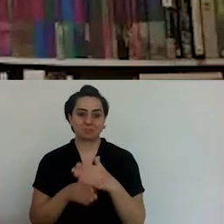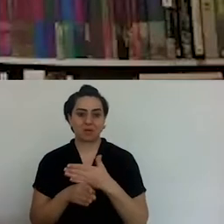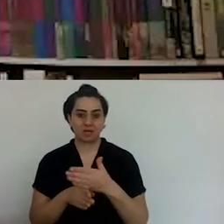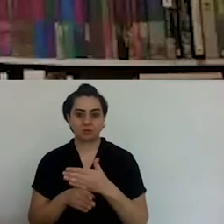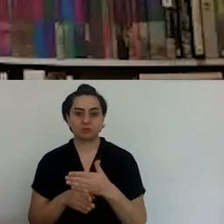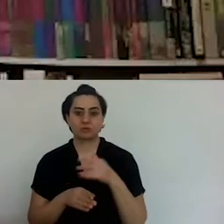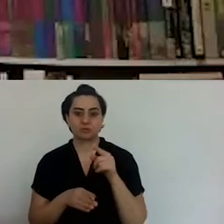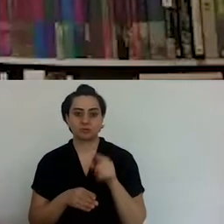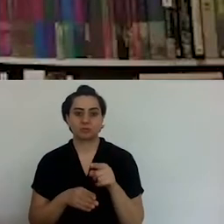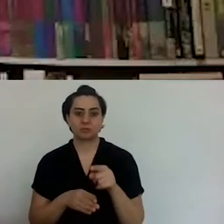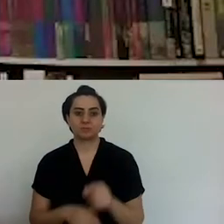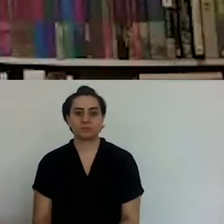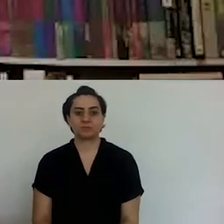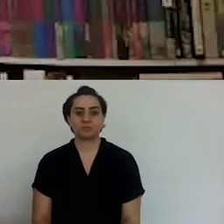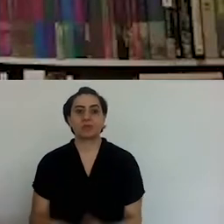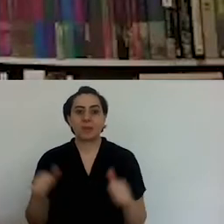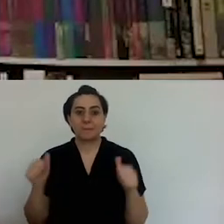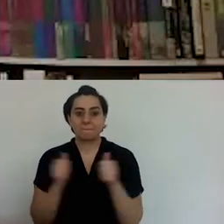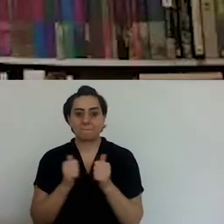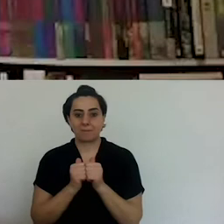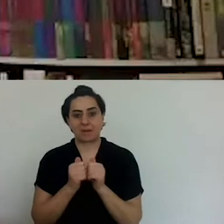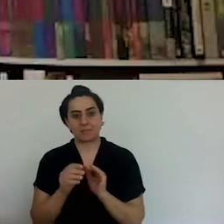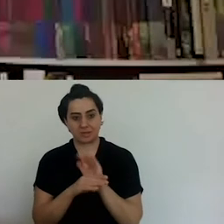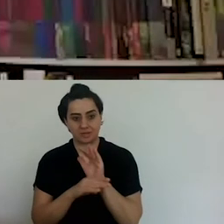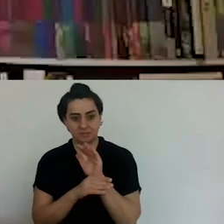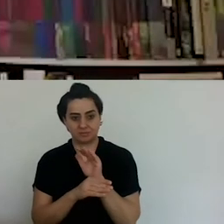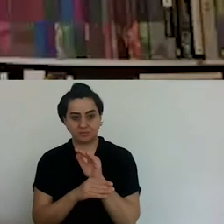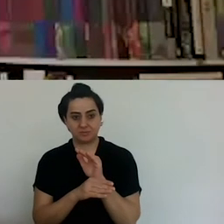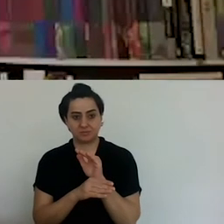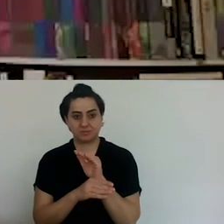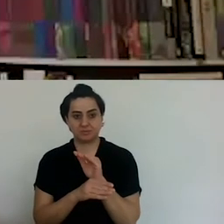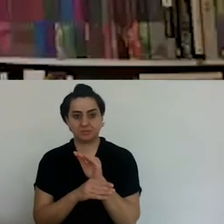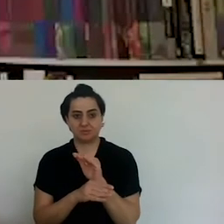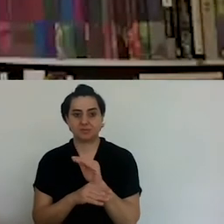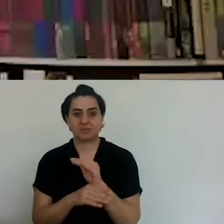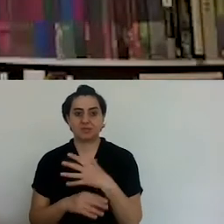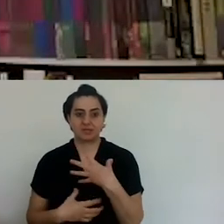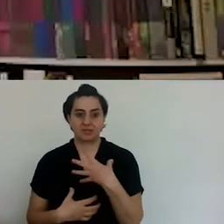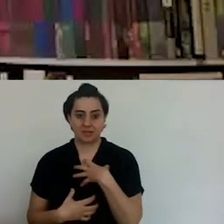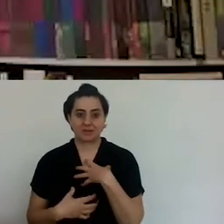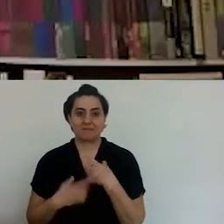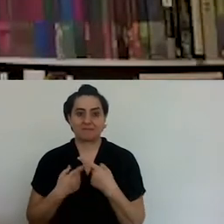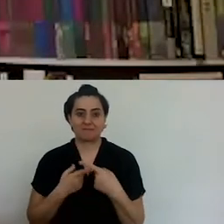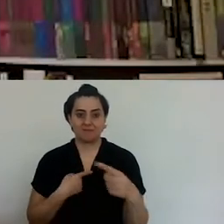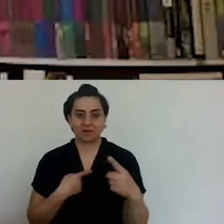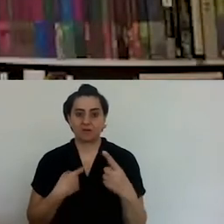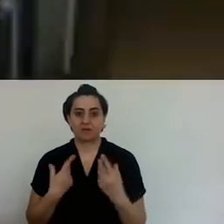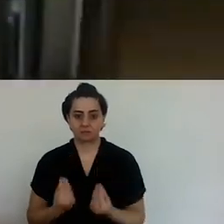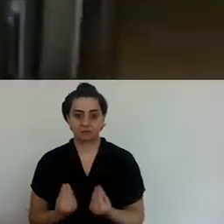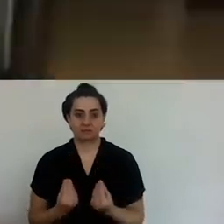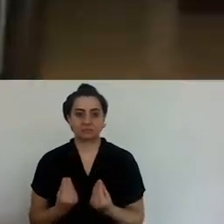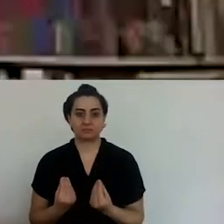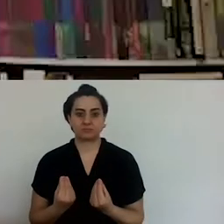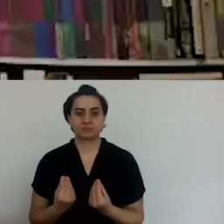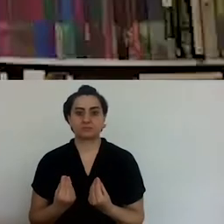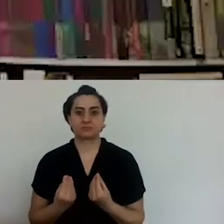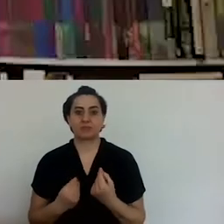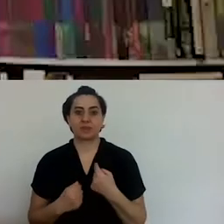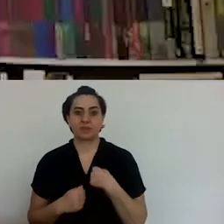fact, we are sharing a different story. It's about coexistence. It's about